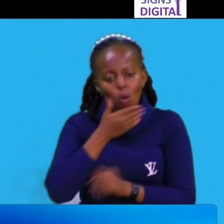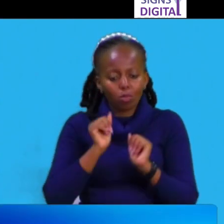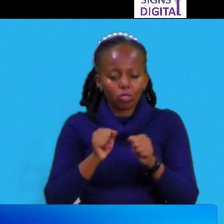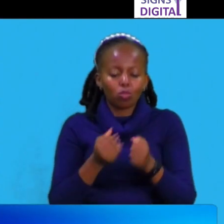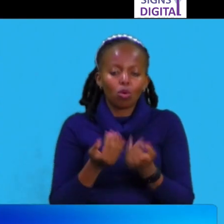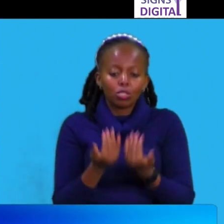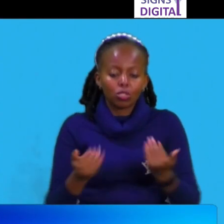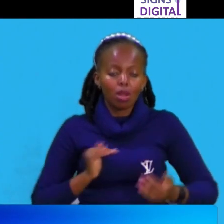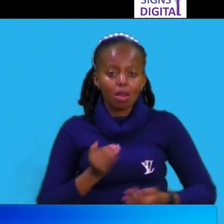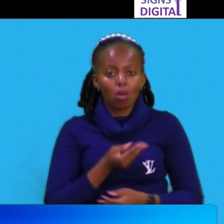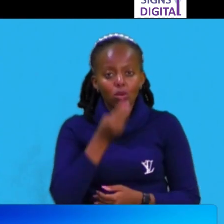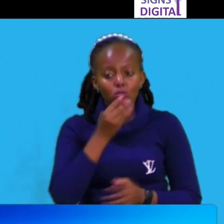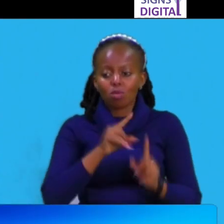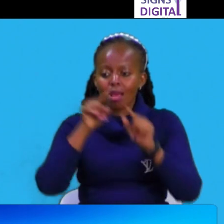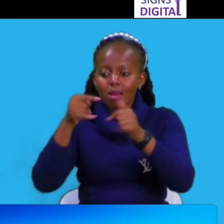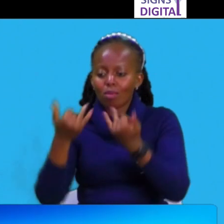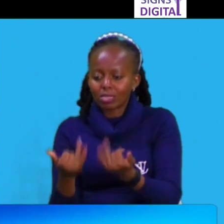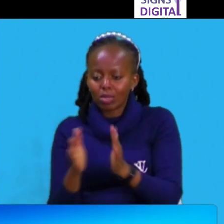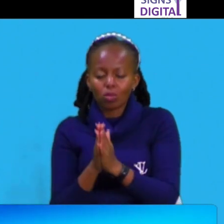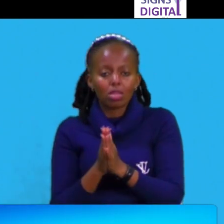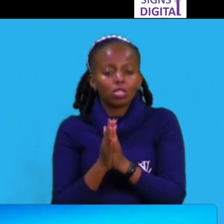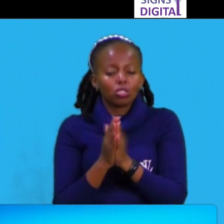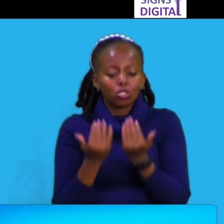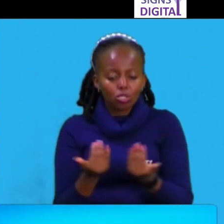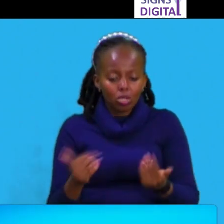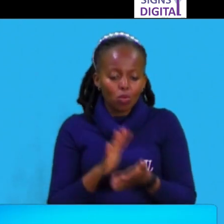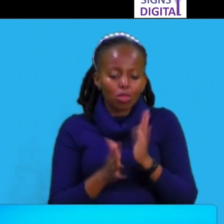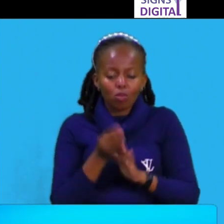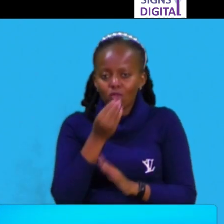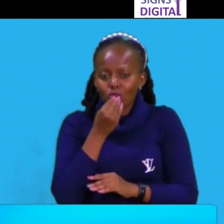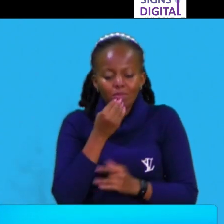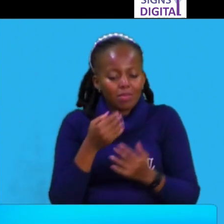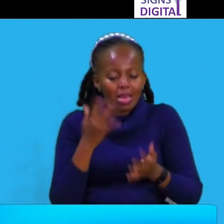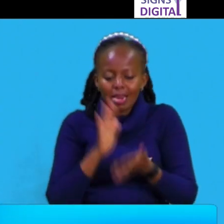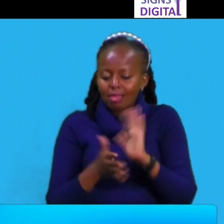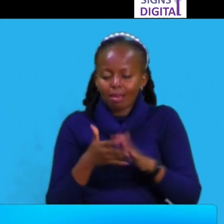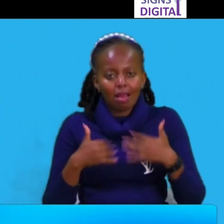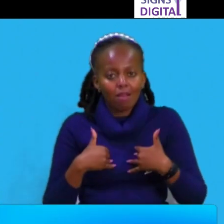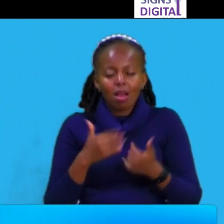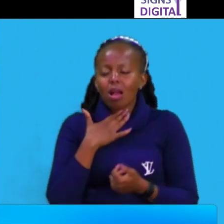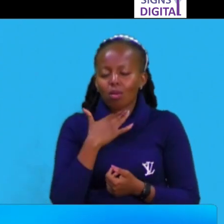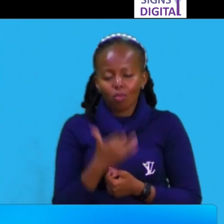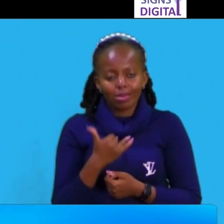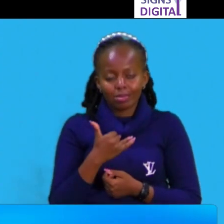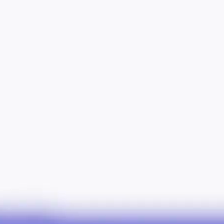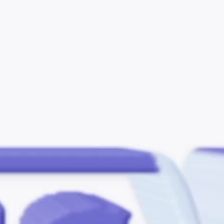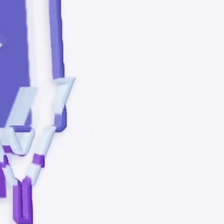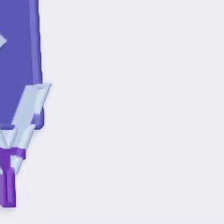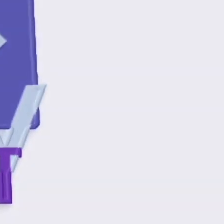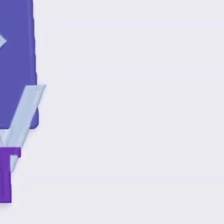We must eat them all. must help them, to help them, we them.